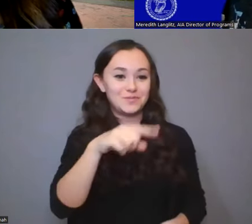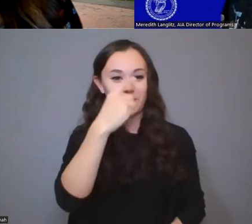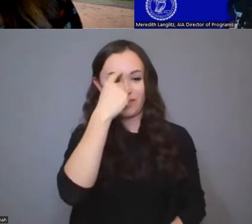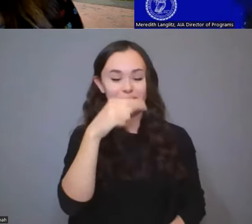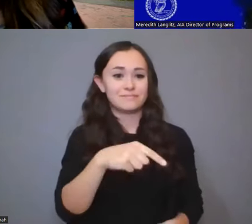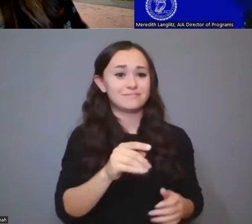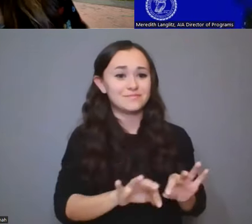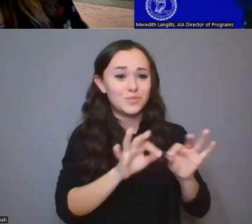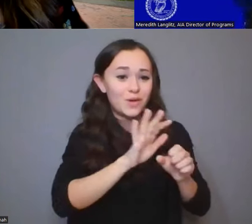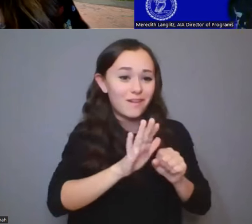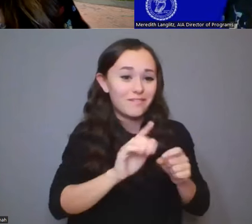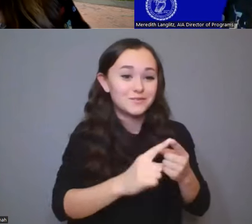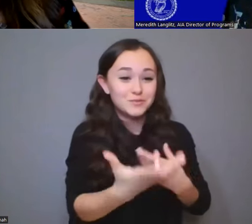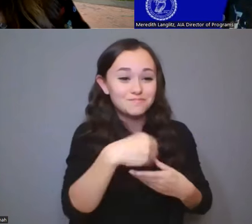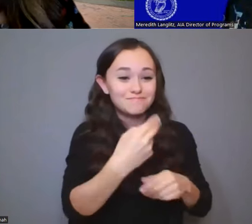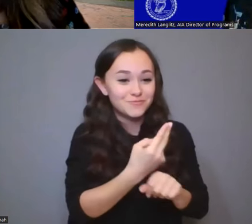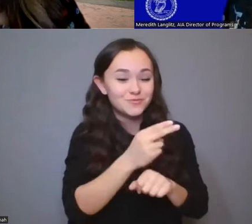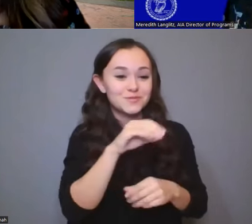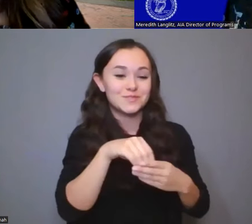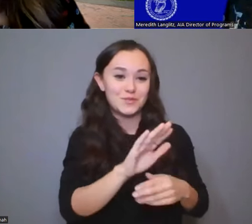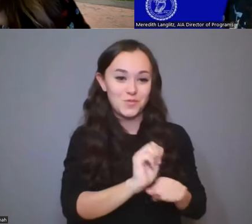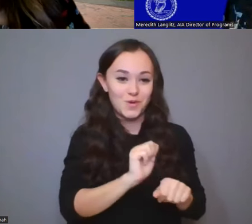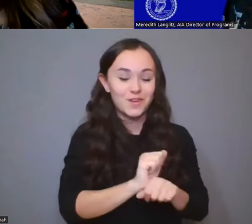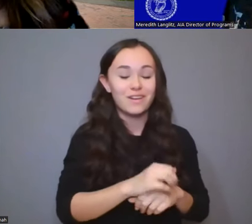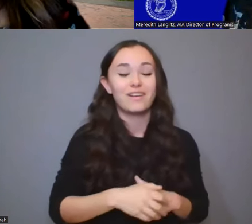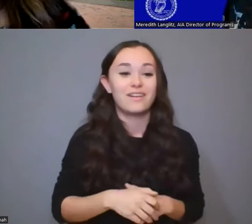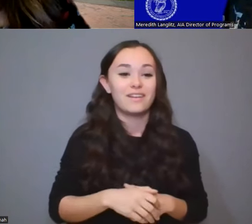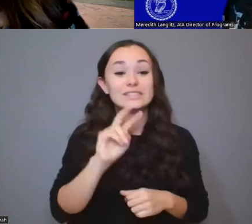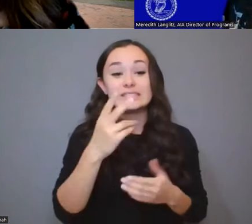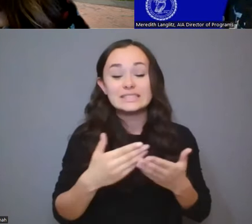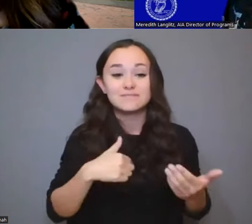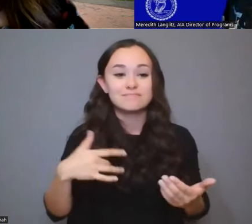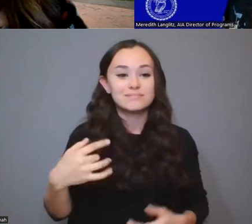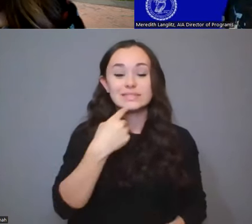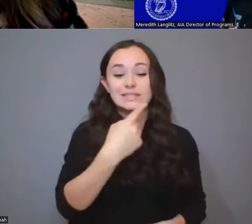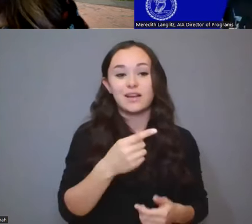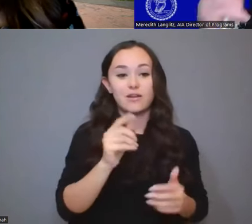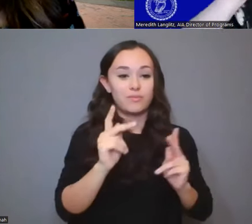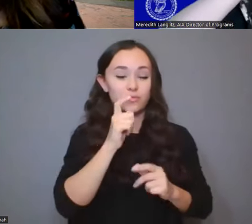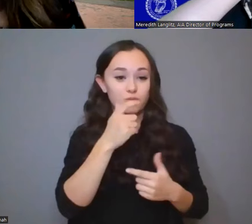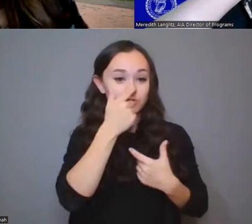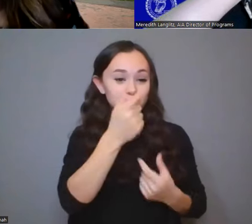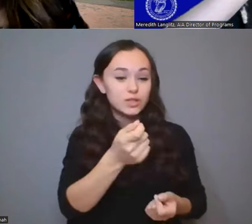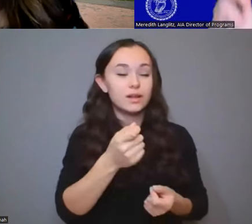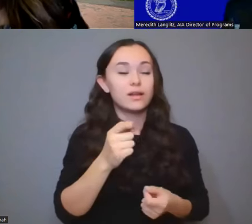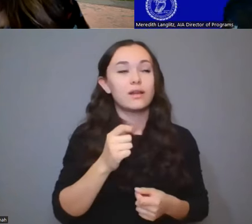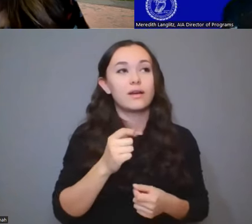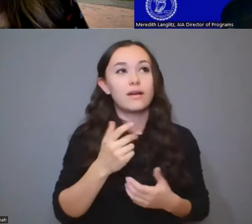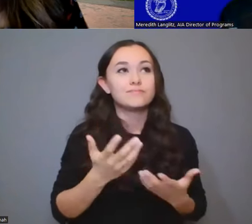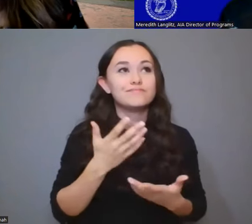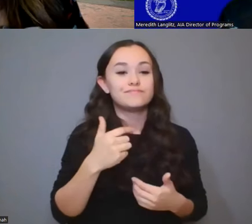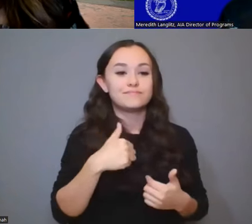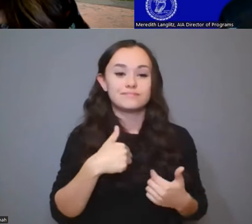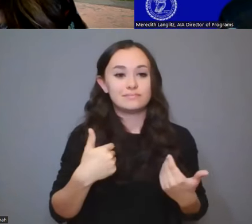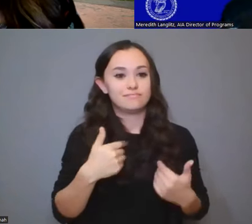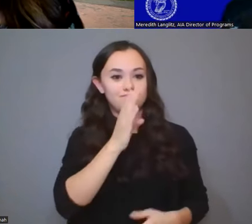your work. The second thing that I usually tell students who are really interested is I have a very frank conversation